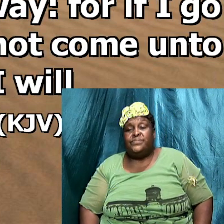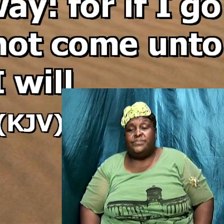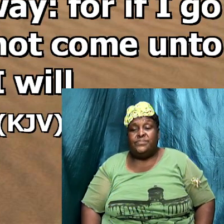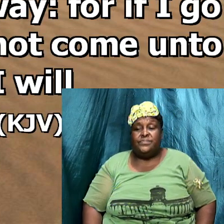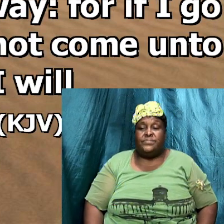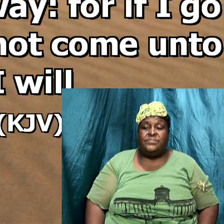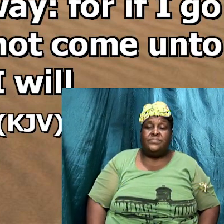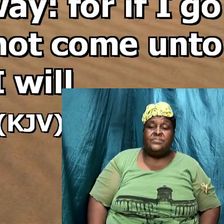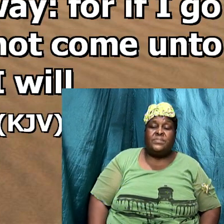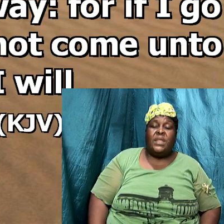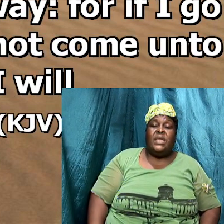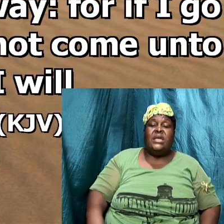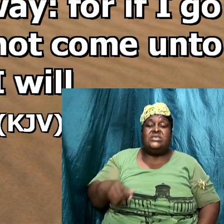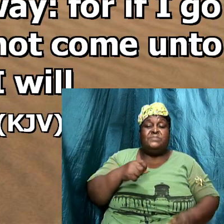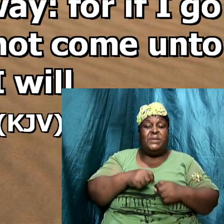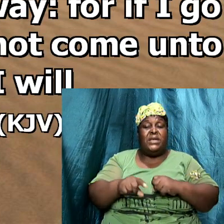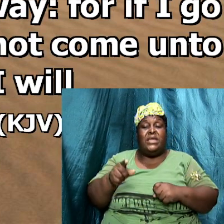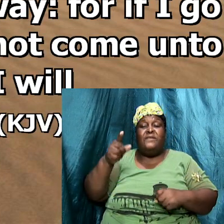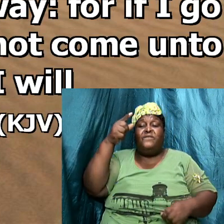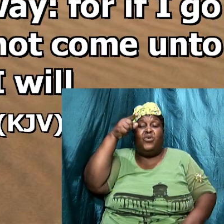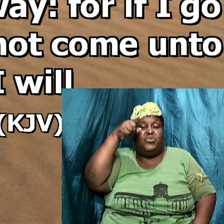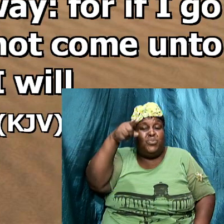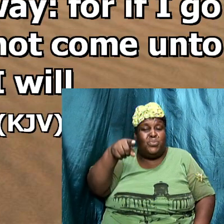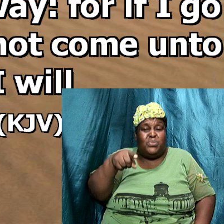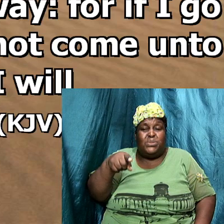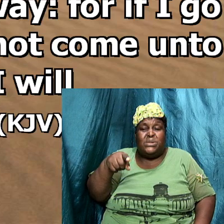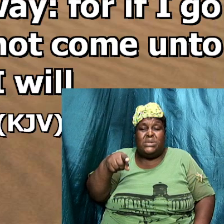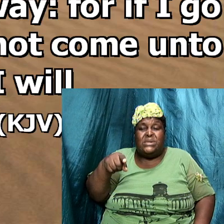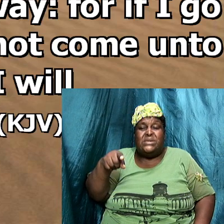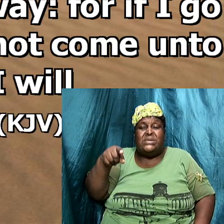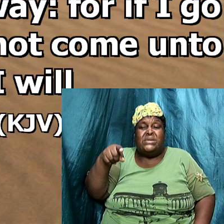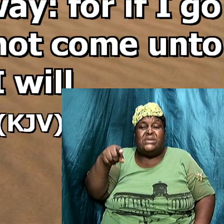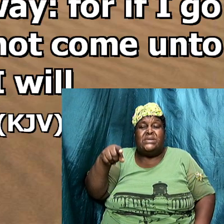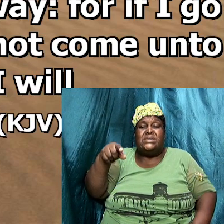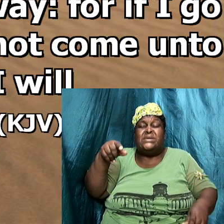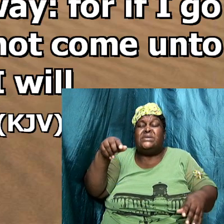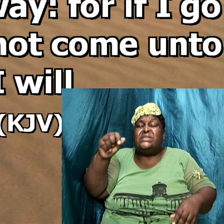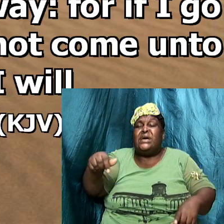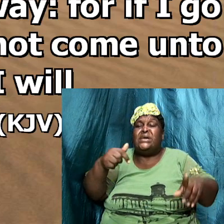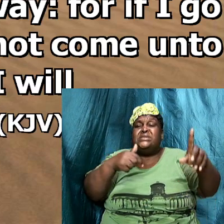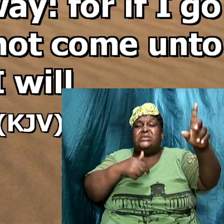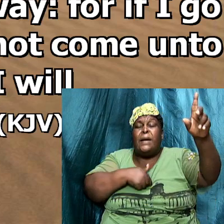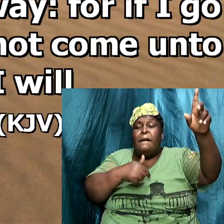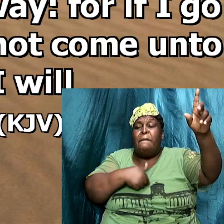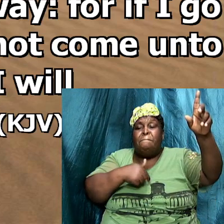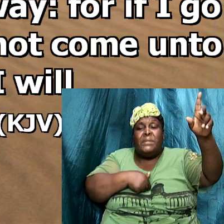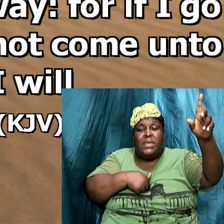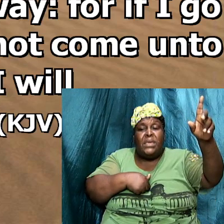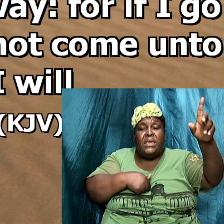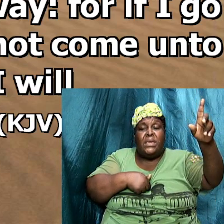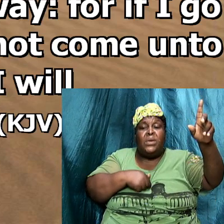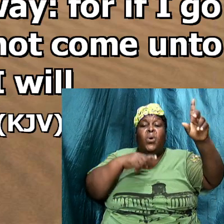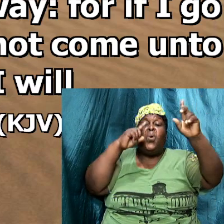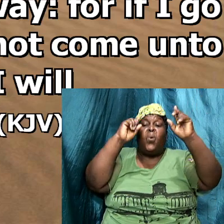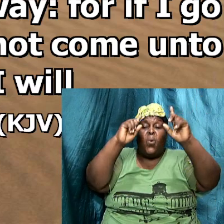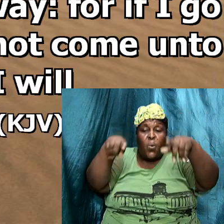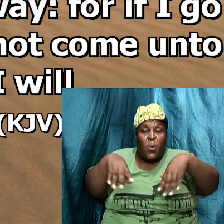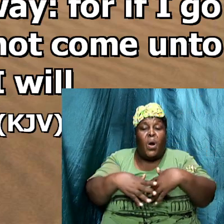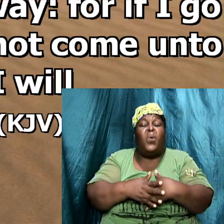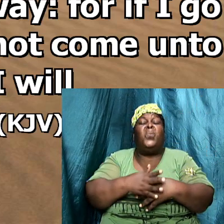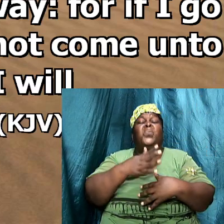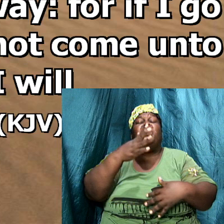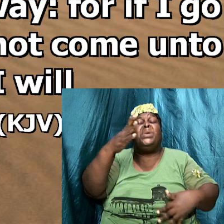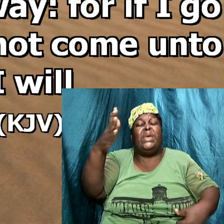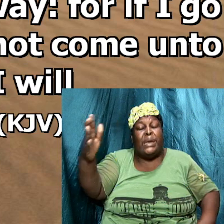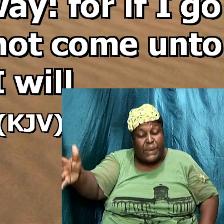it is expedient for you that I go out is Jesus saying this now we know nevertheless I tell you the truth it